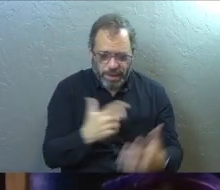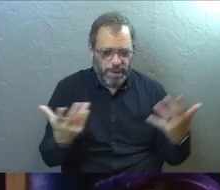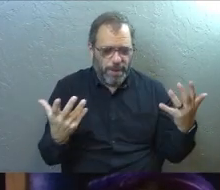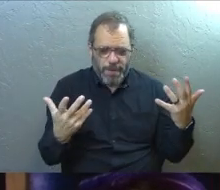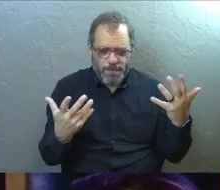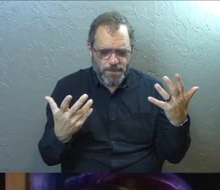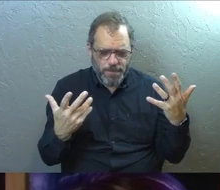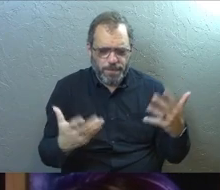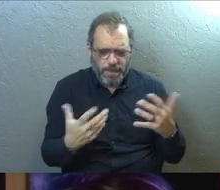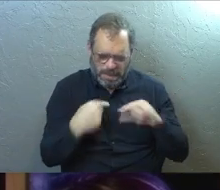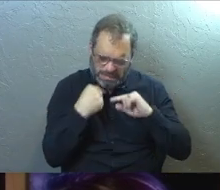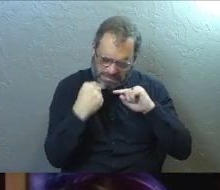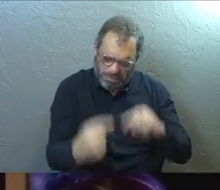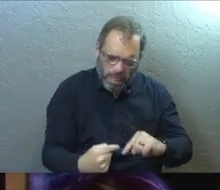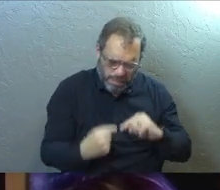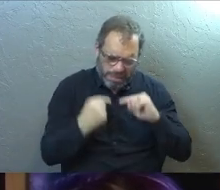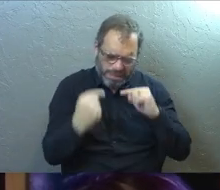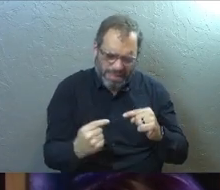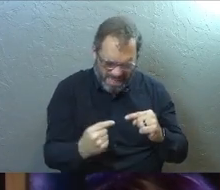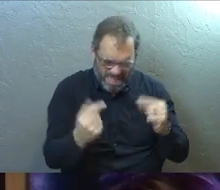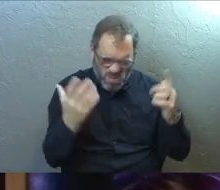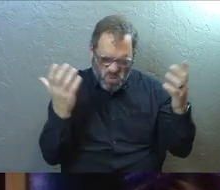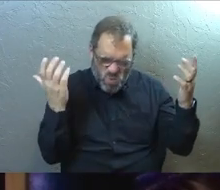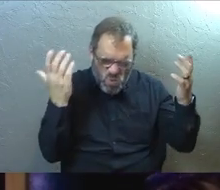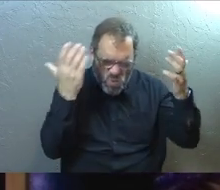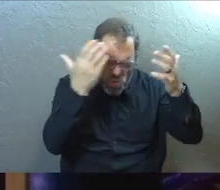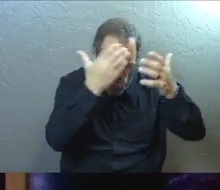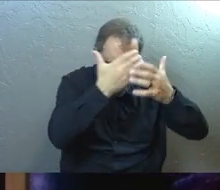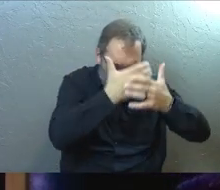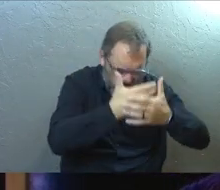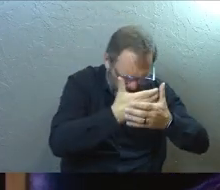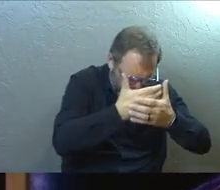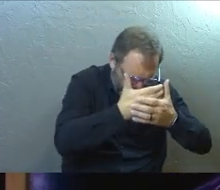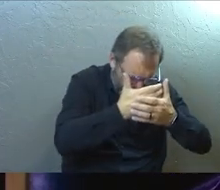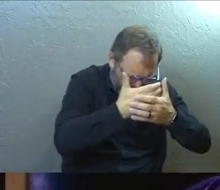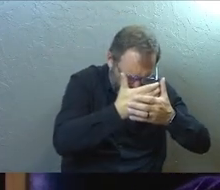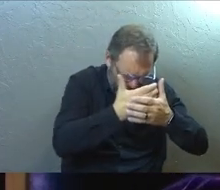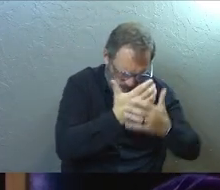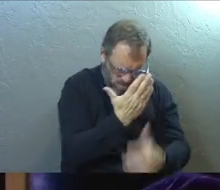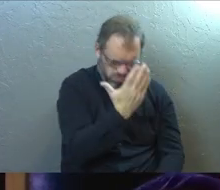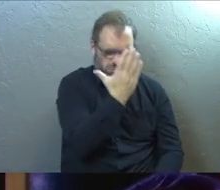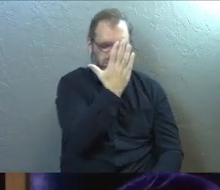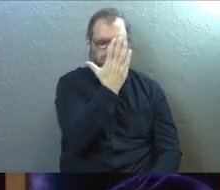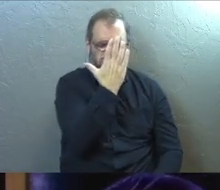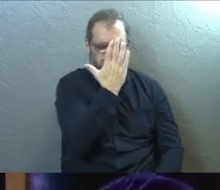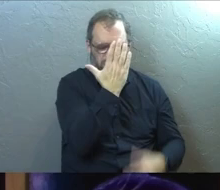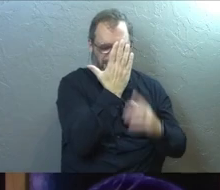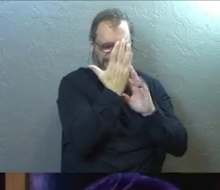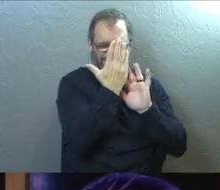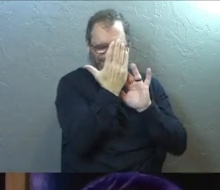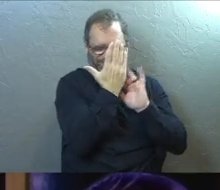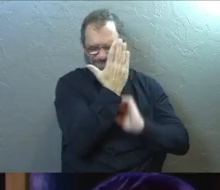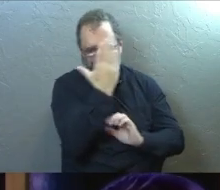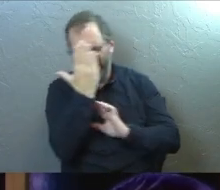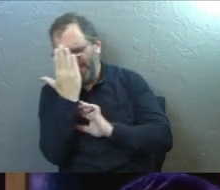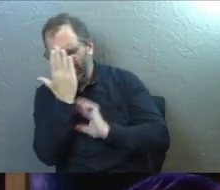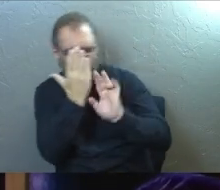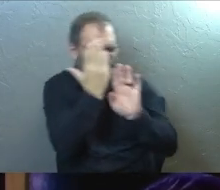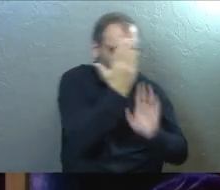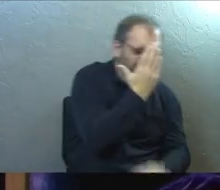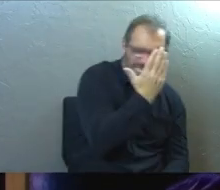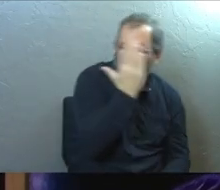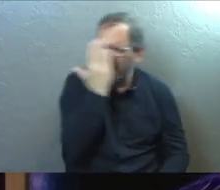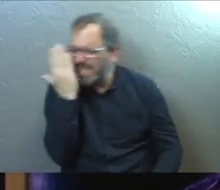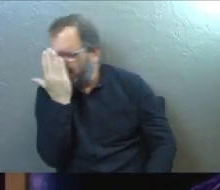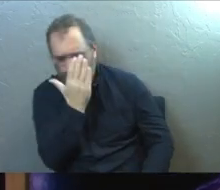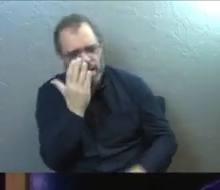where we struggle and we feel that darkness and all of that is so present. God's so there. But God, I just want to, in